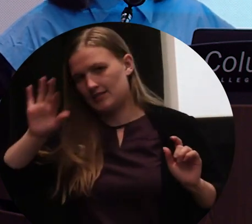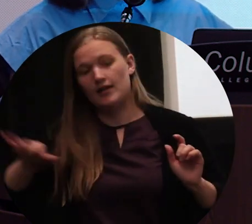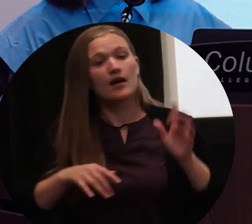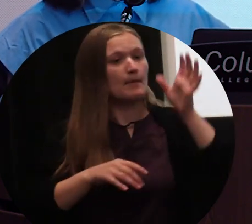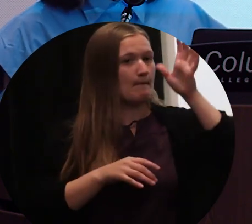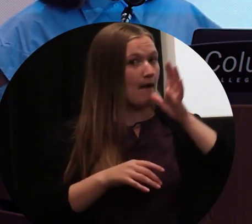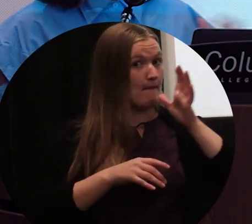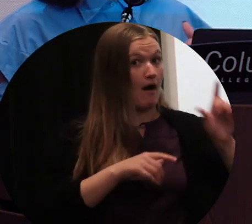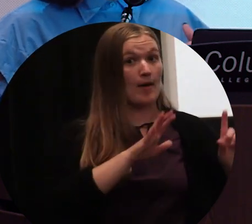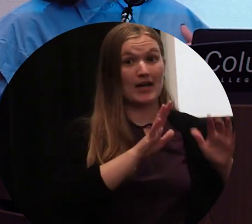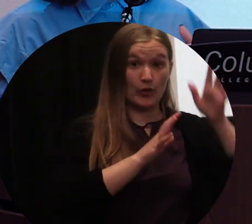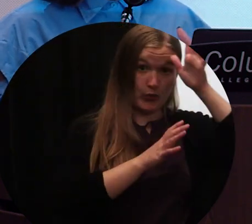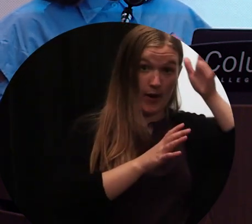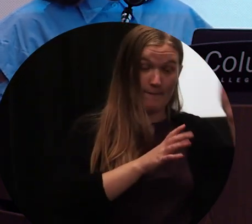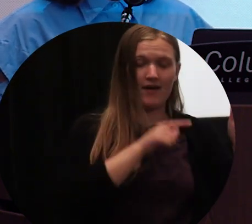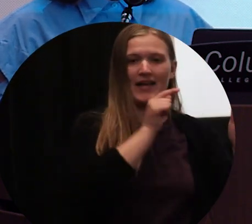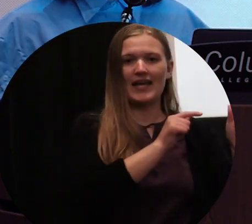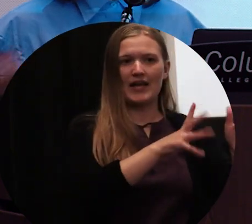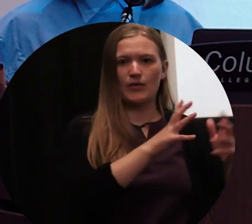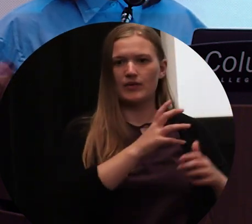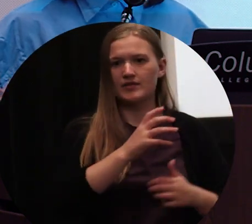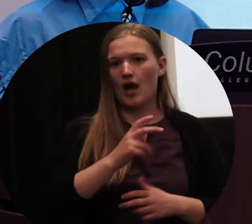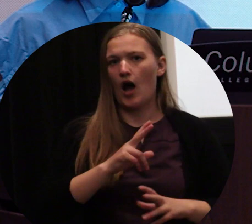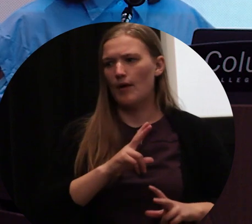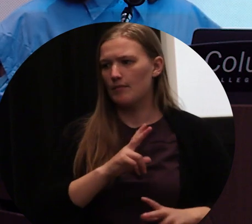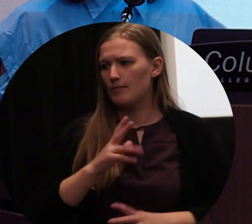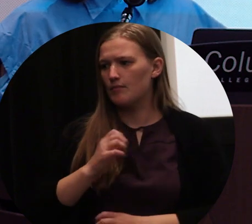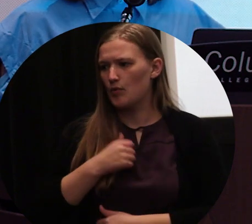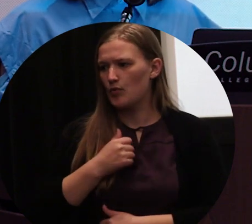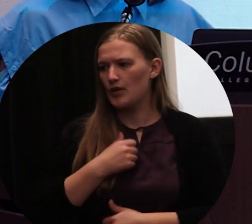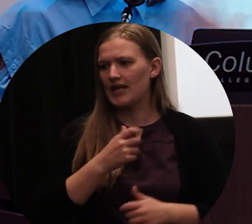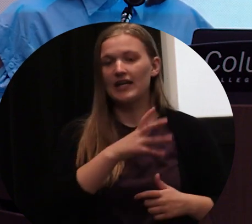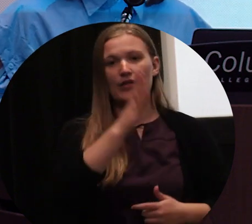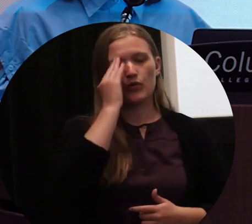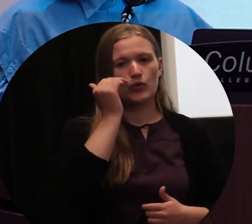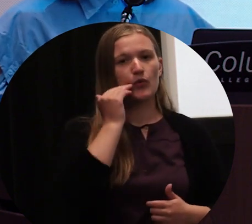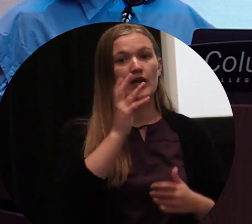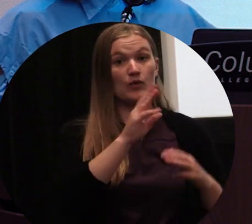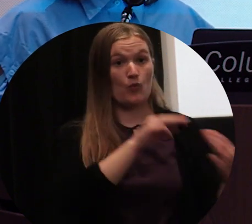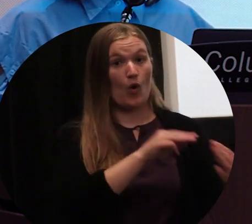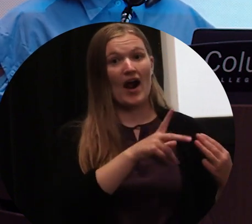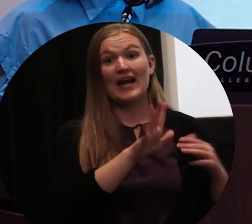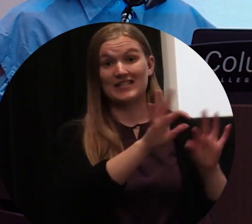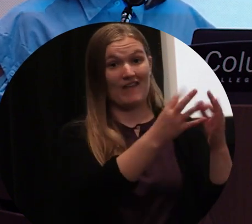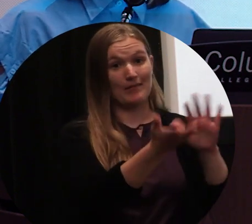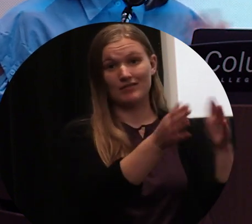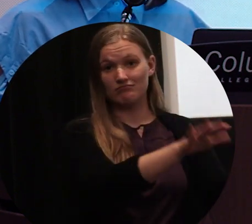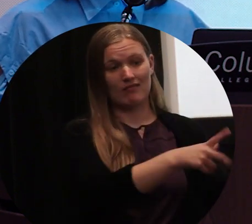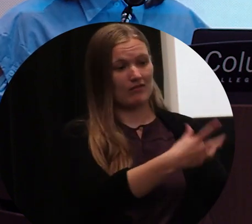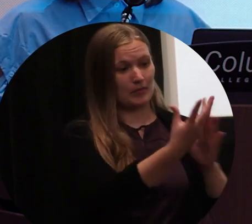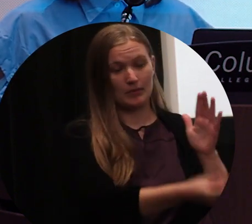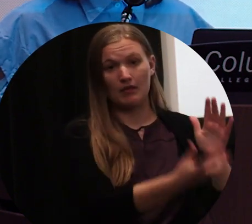Marine during the Korean War, and he lost all his family and had to restart his life after he